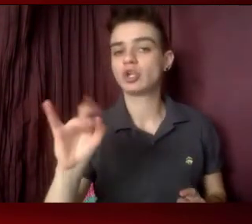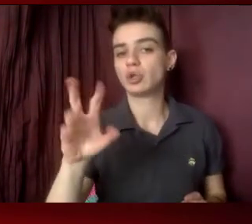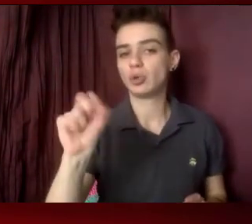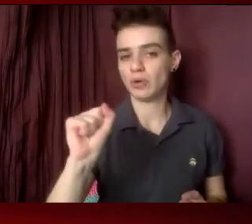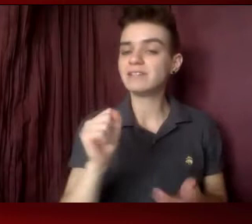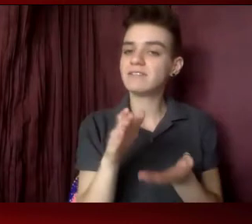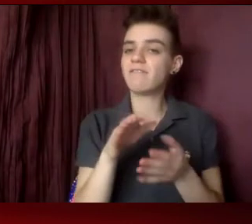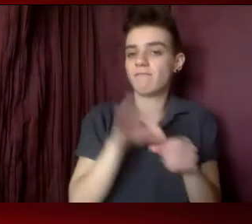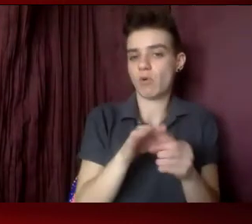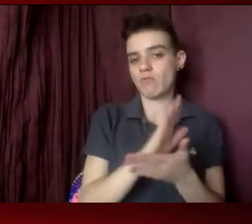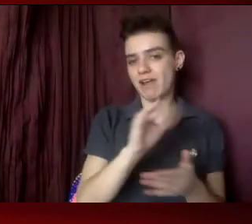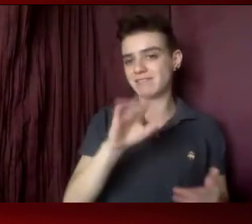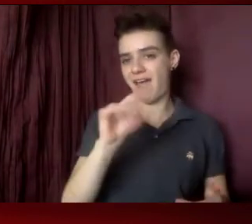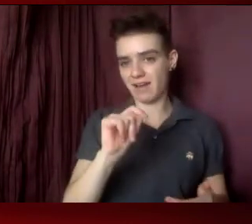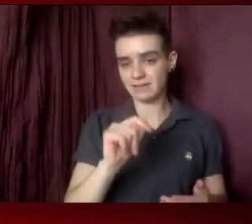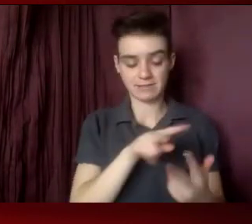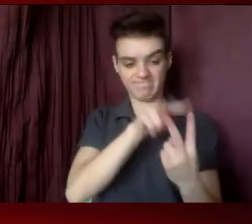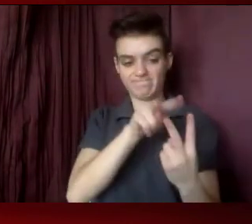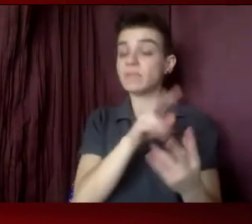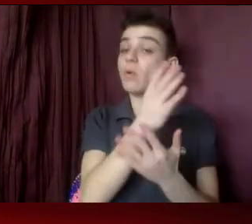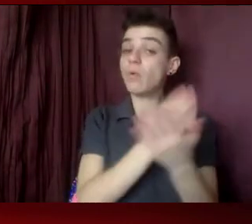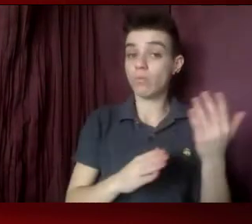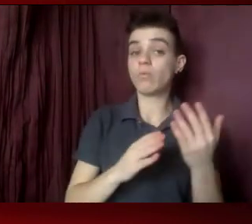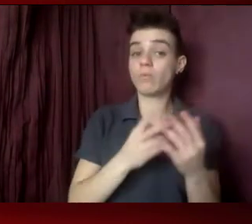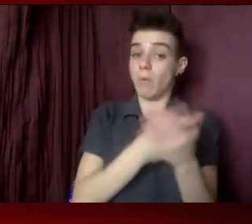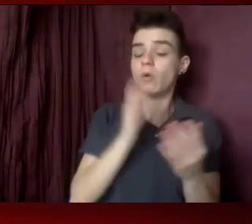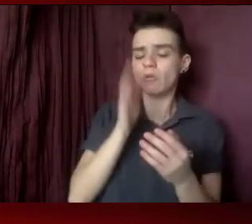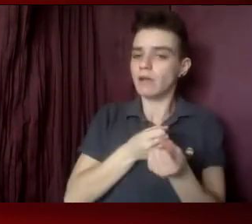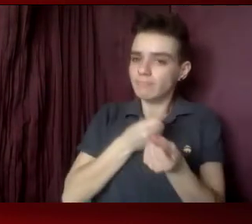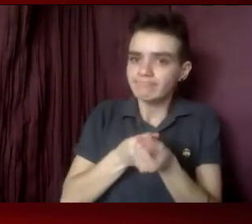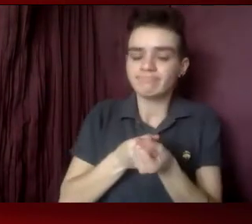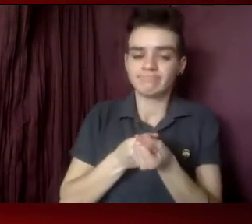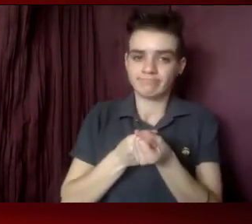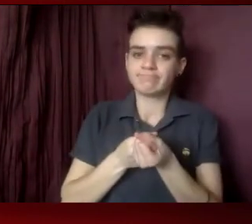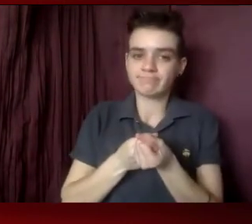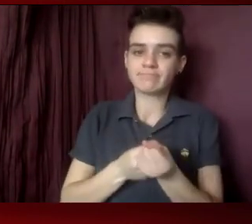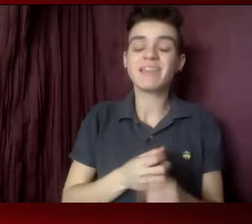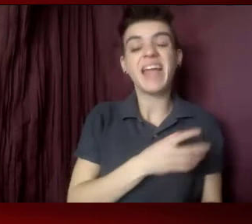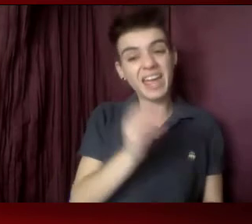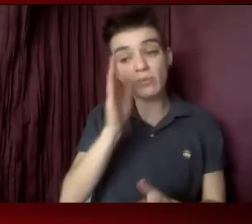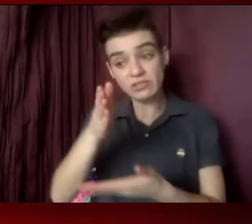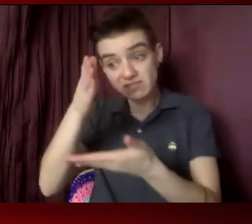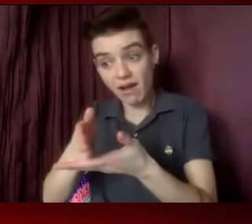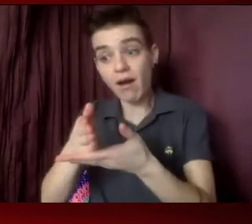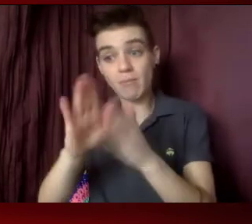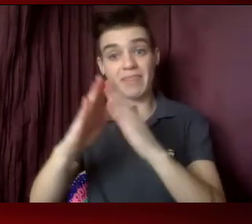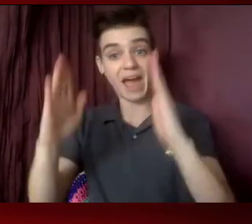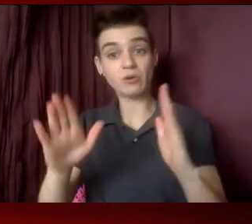together will help to stop the state houses in various states from